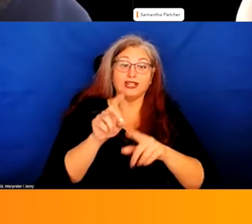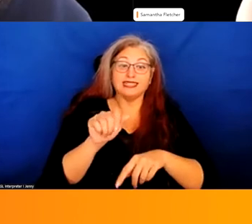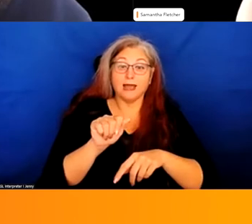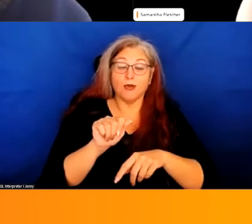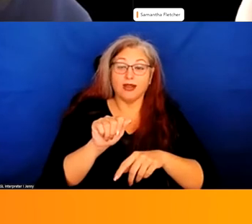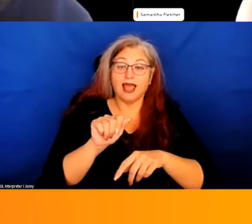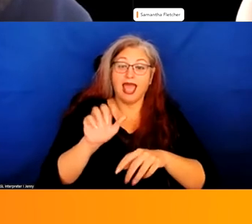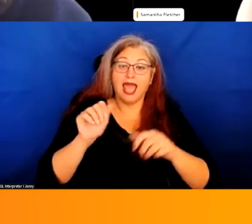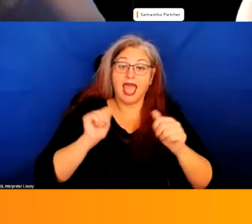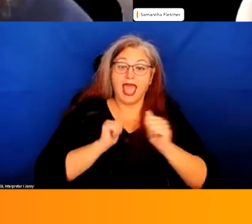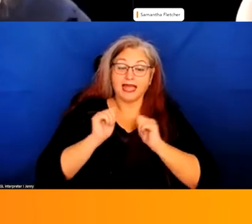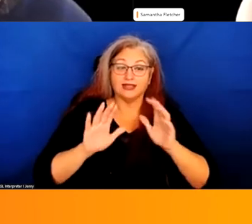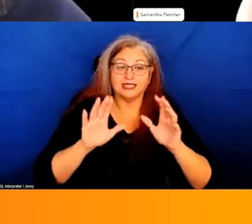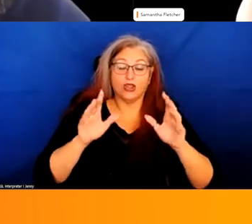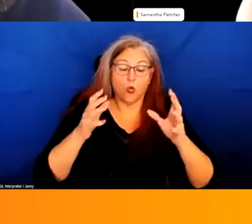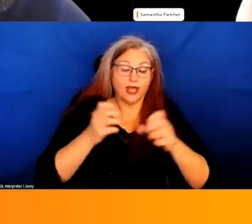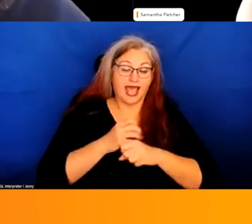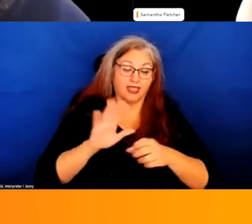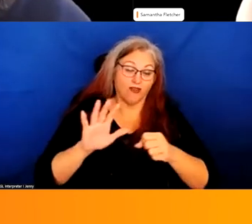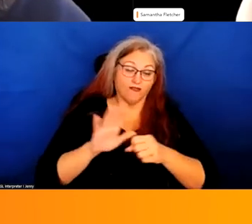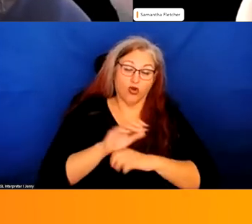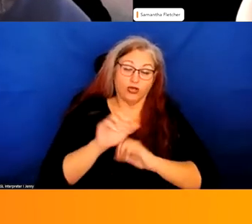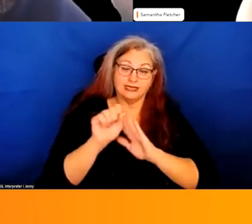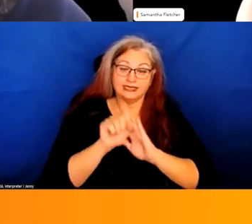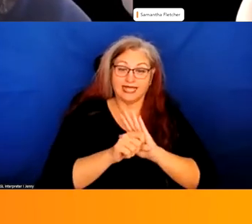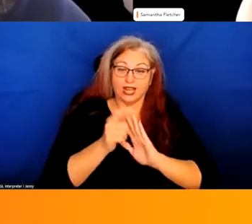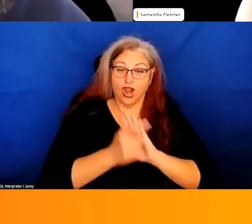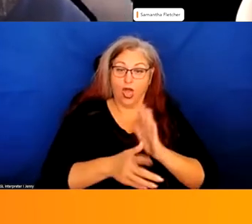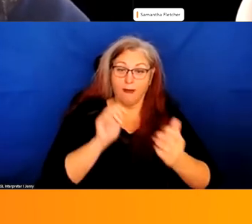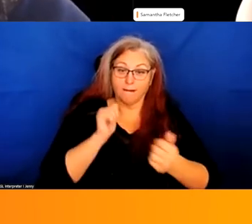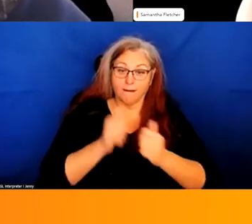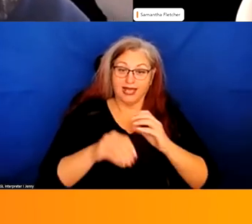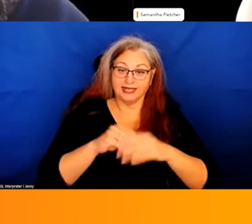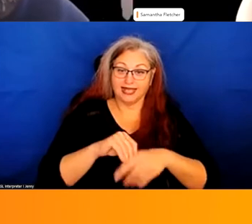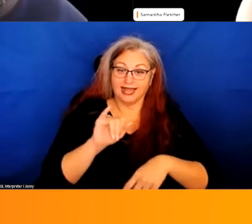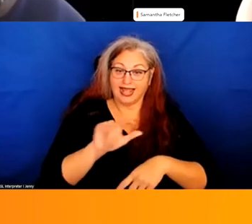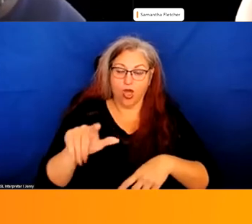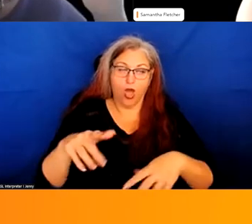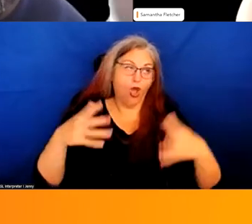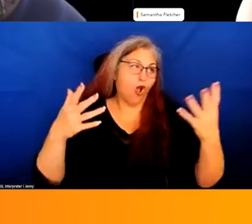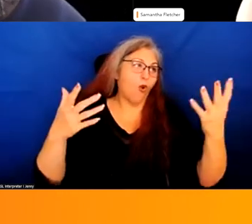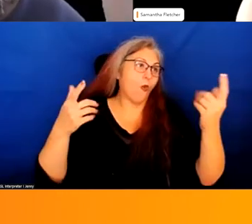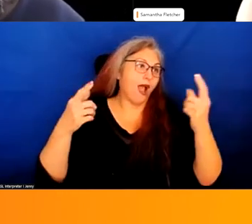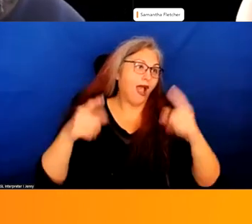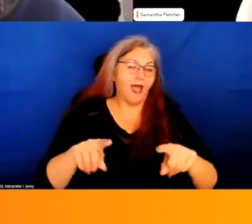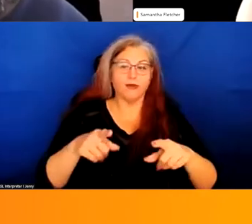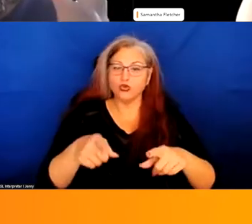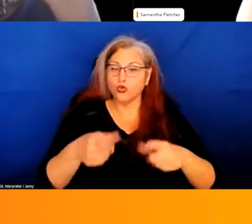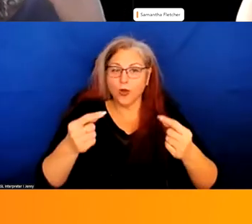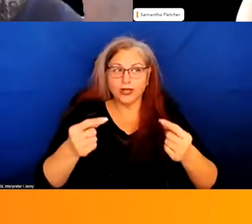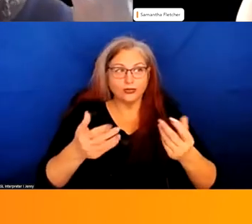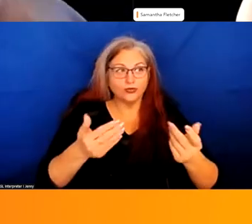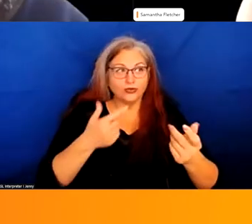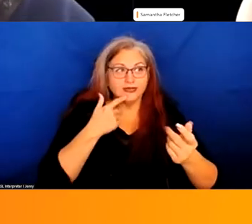able to get an entire state law passed in Illinois. What happened, Candace? What did you do? Give the,